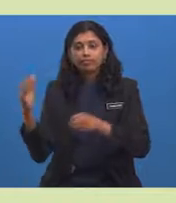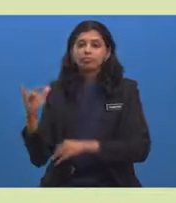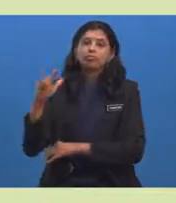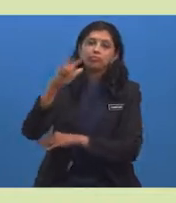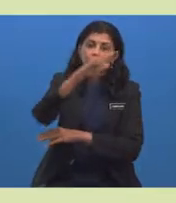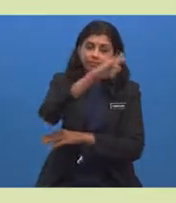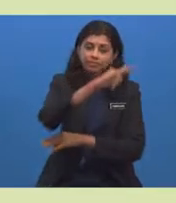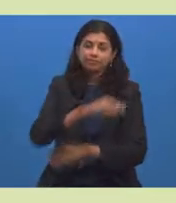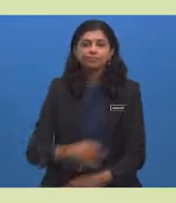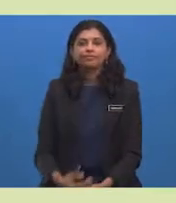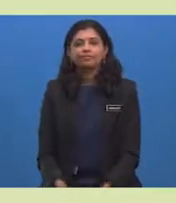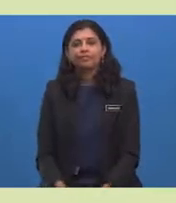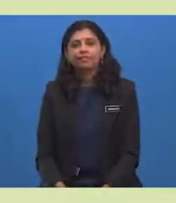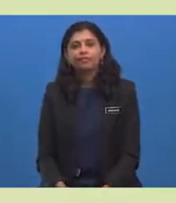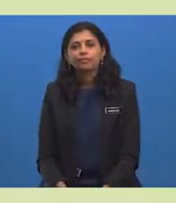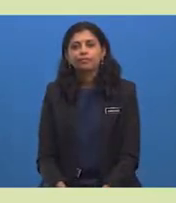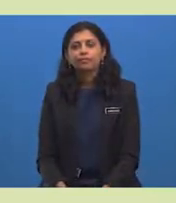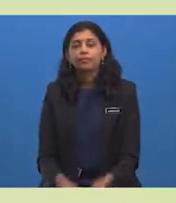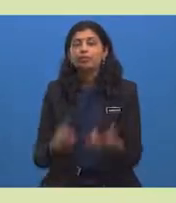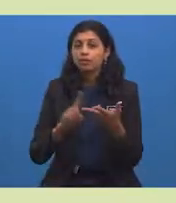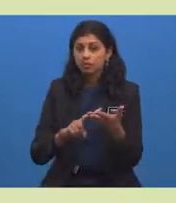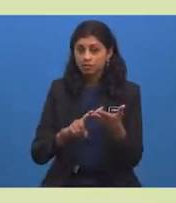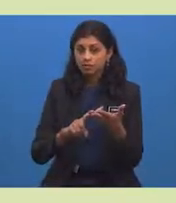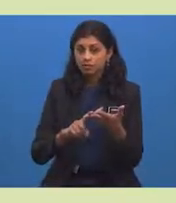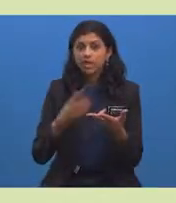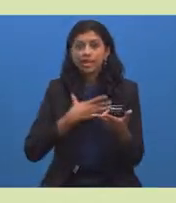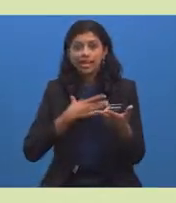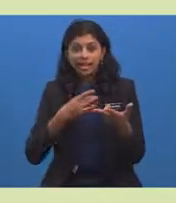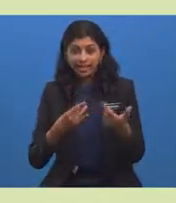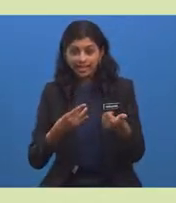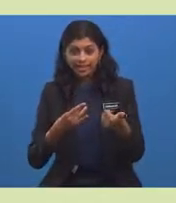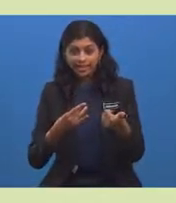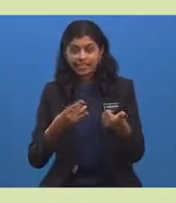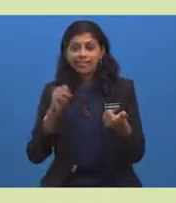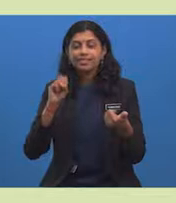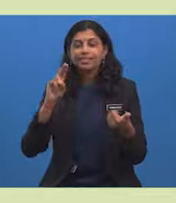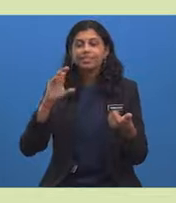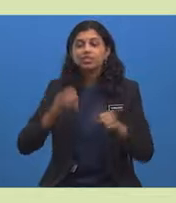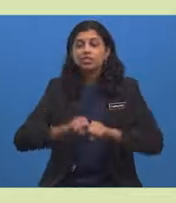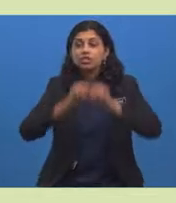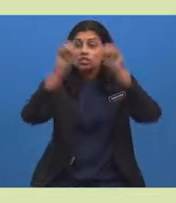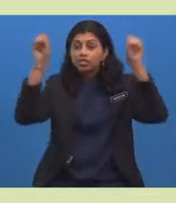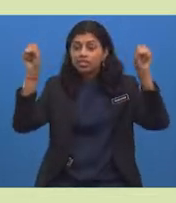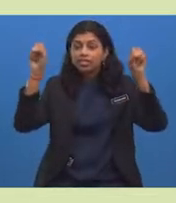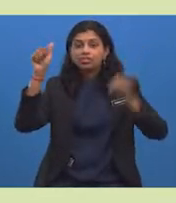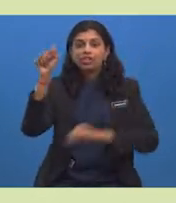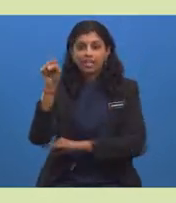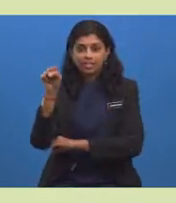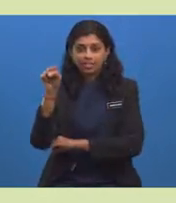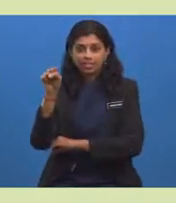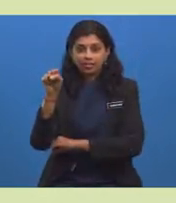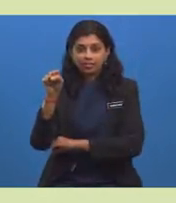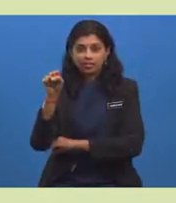Furthermore, use like, such as, for instance, and for example,